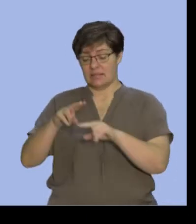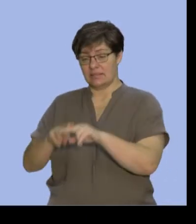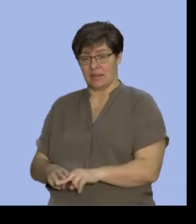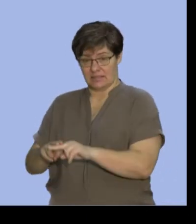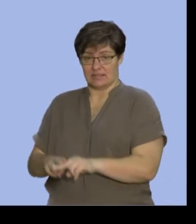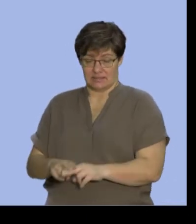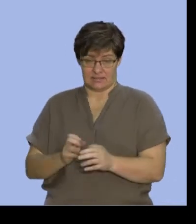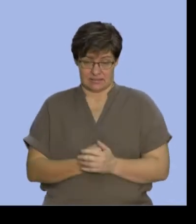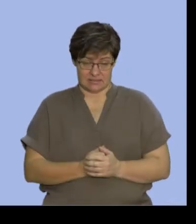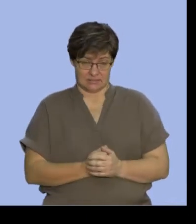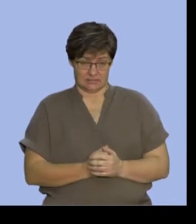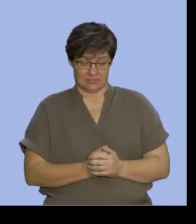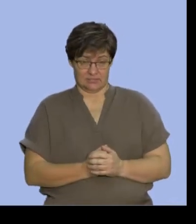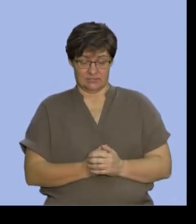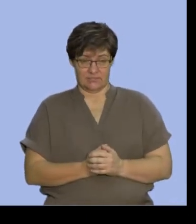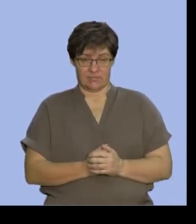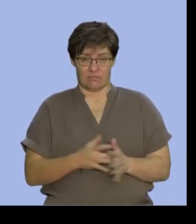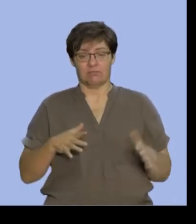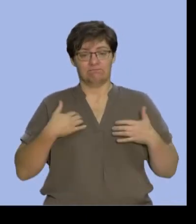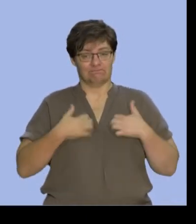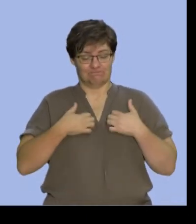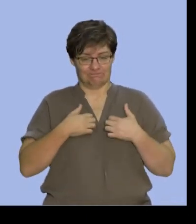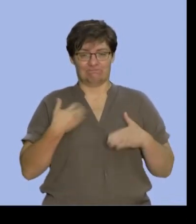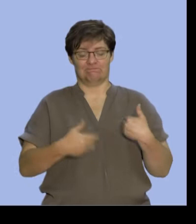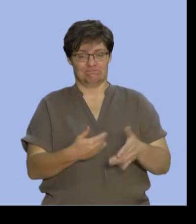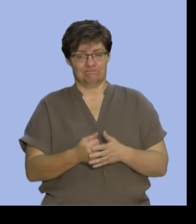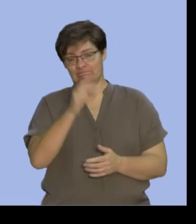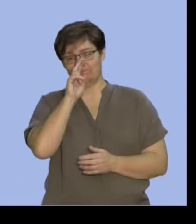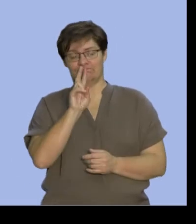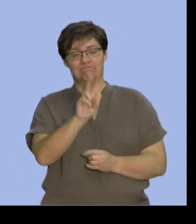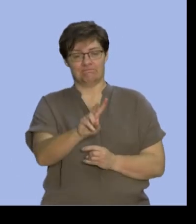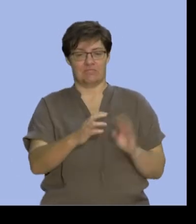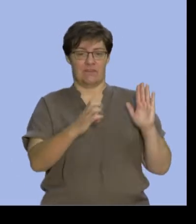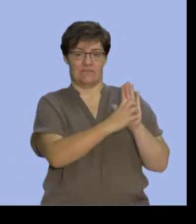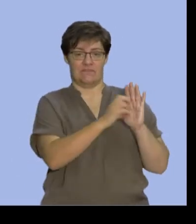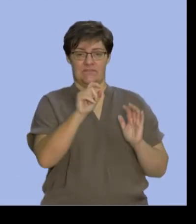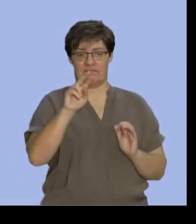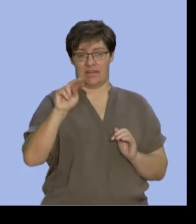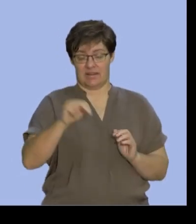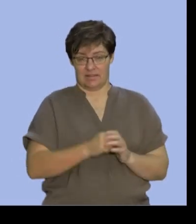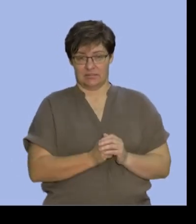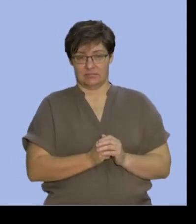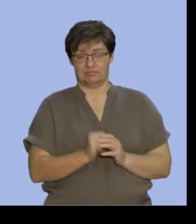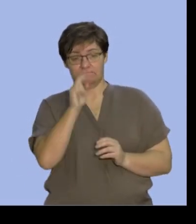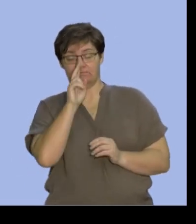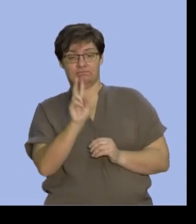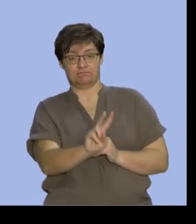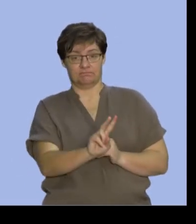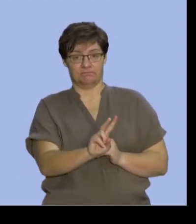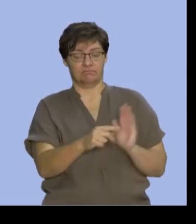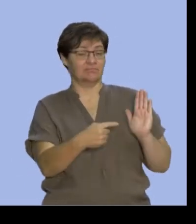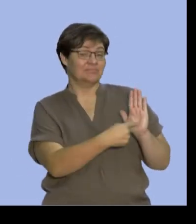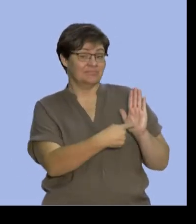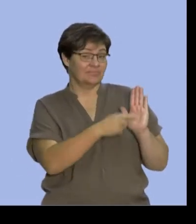events. So I can't wait to get going. Let's have a look at a Venn diagram. Notice on this classic